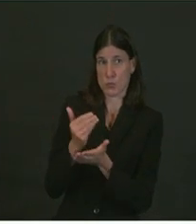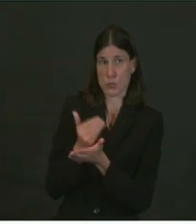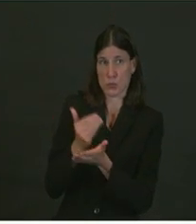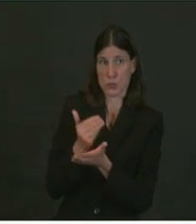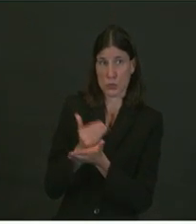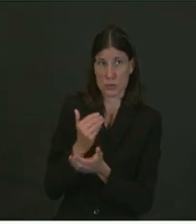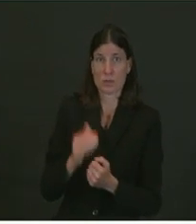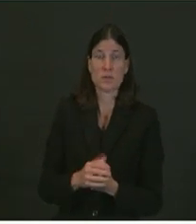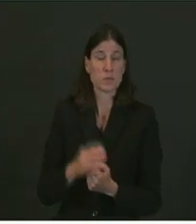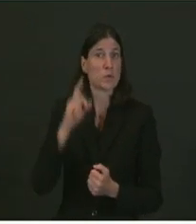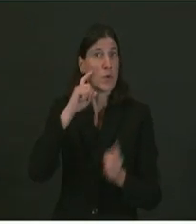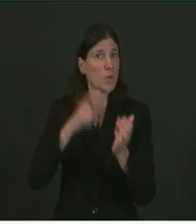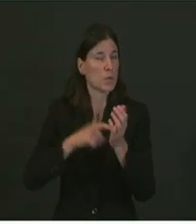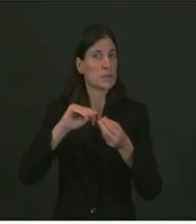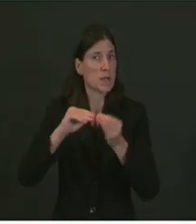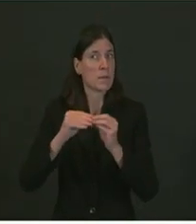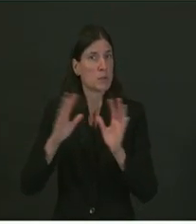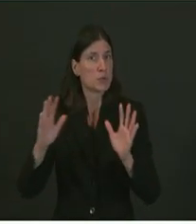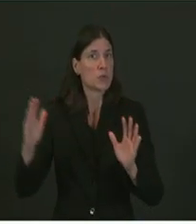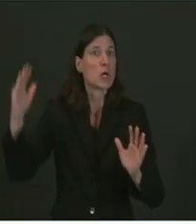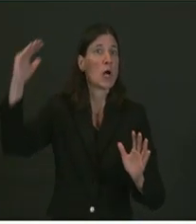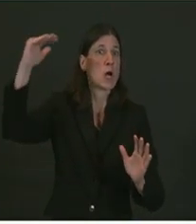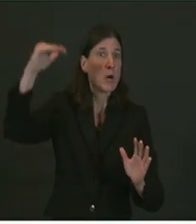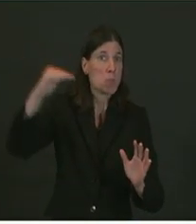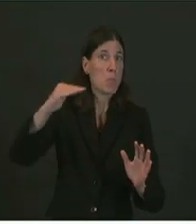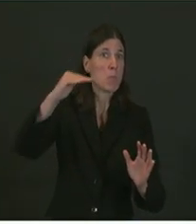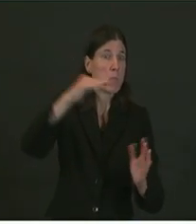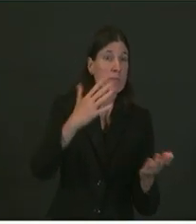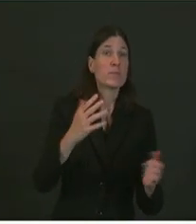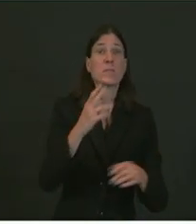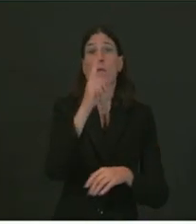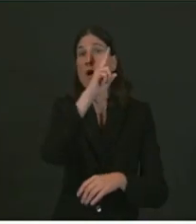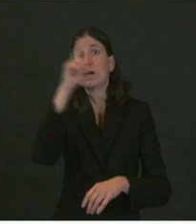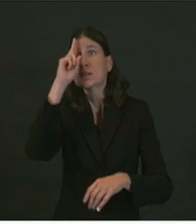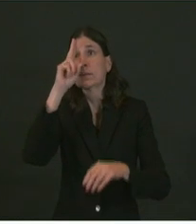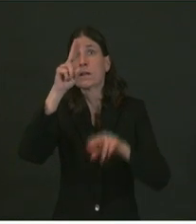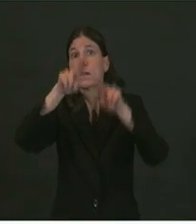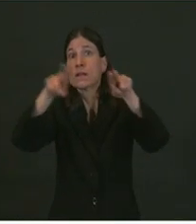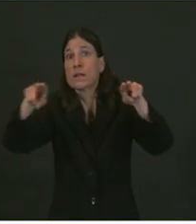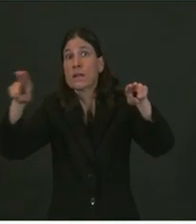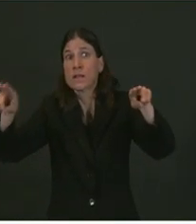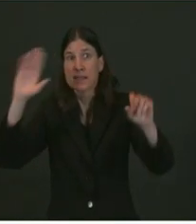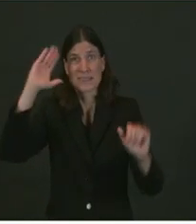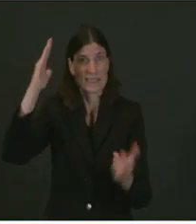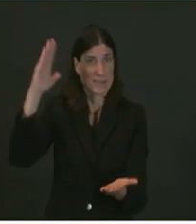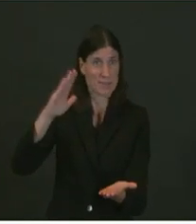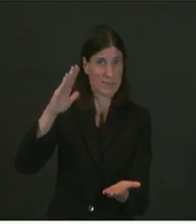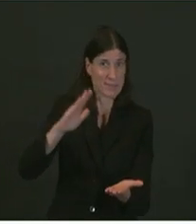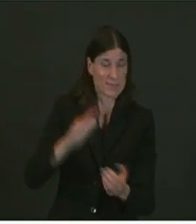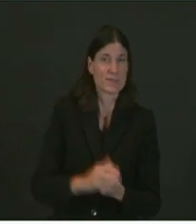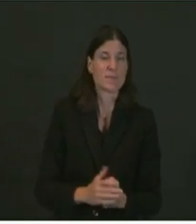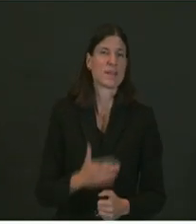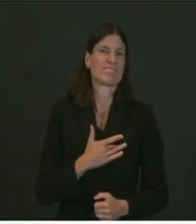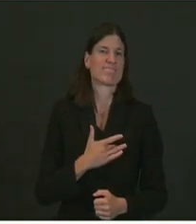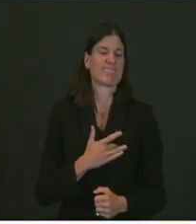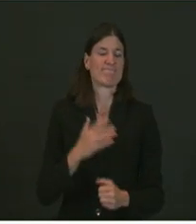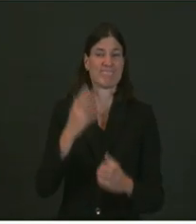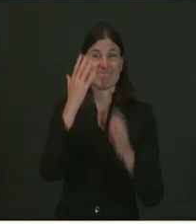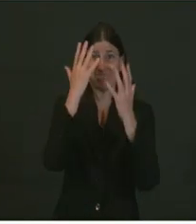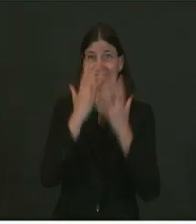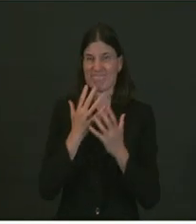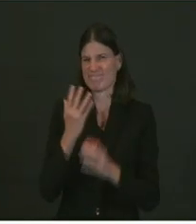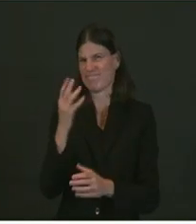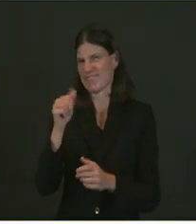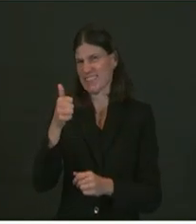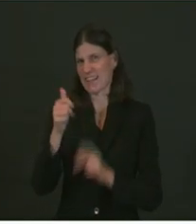in cases, steady decline in hospitalizations. Sadly, another 10 deaths. It's tough every day to